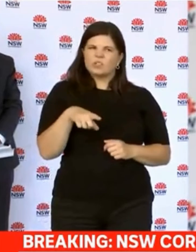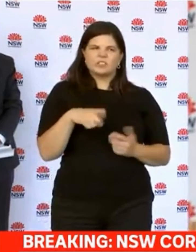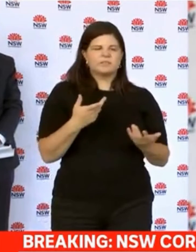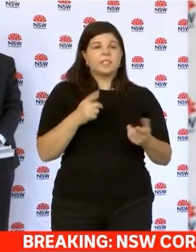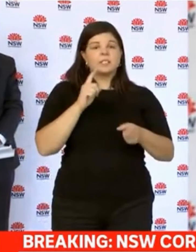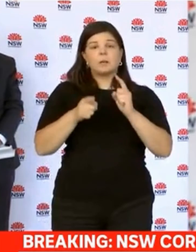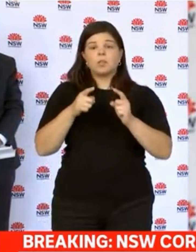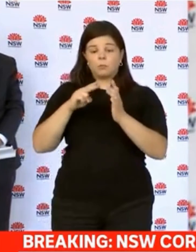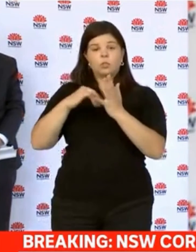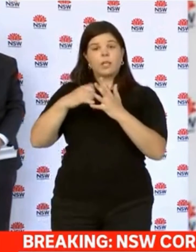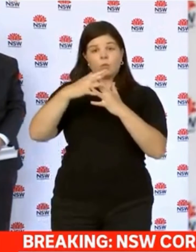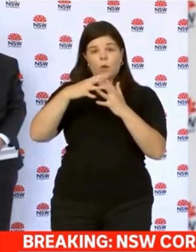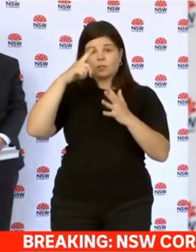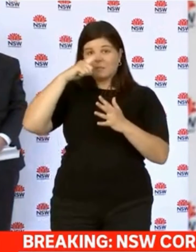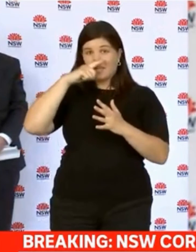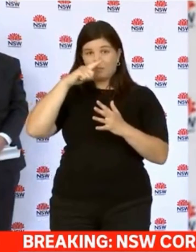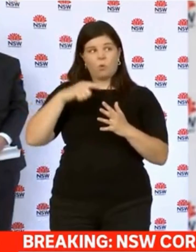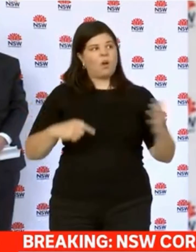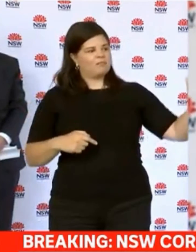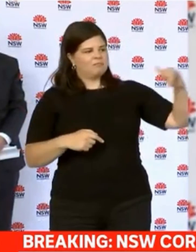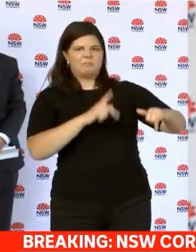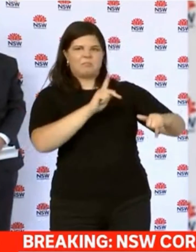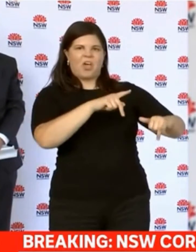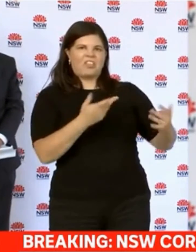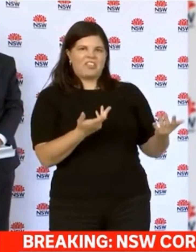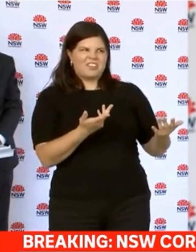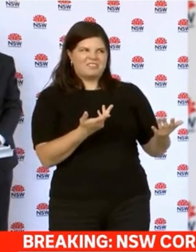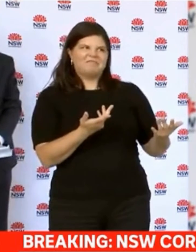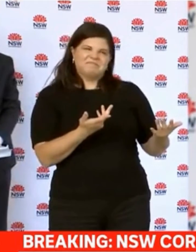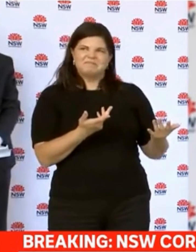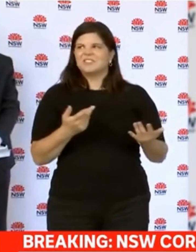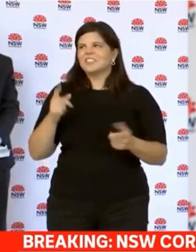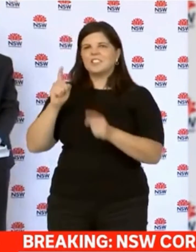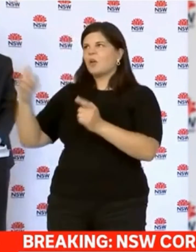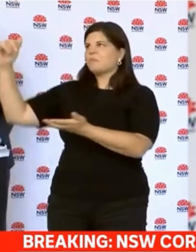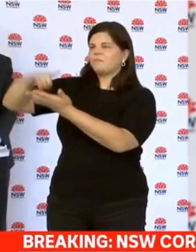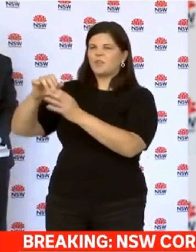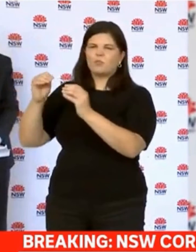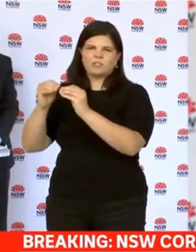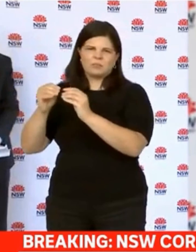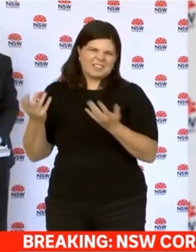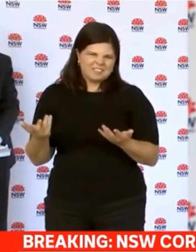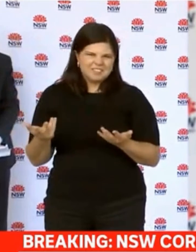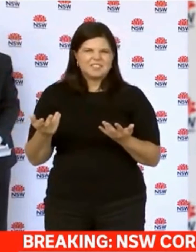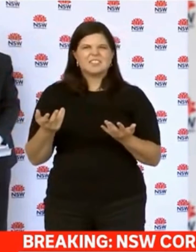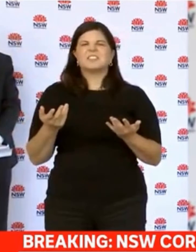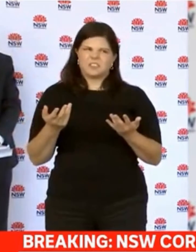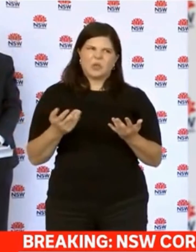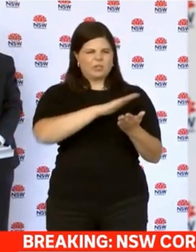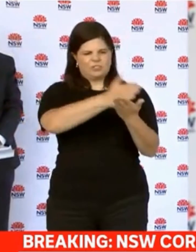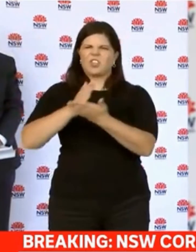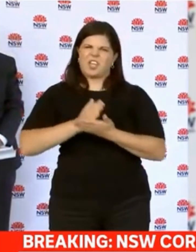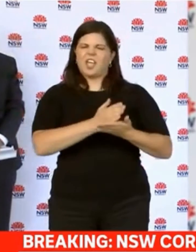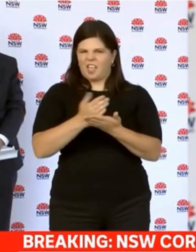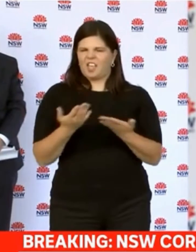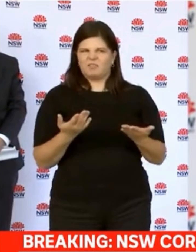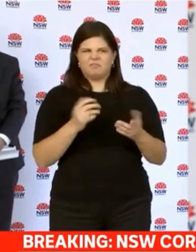residents that arrive in Brisbane or arrive in Perth, and I certainly wouldn't want to disadvantage our citizens that are arriving at different ports. Everybody's circumstances